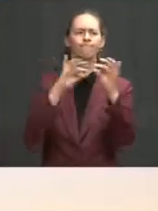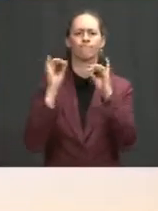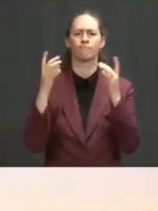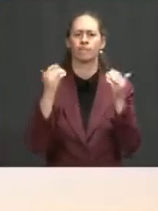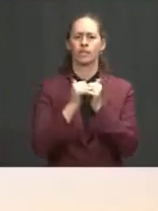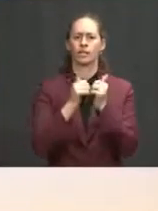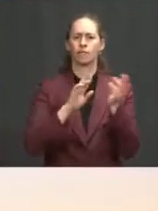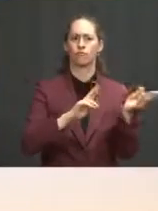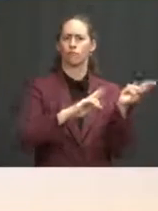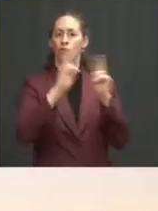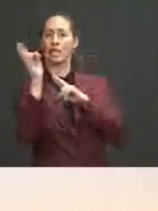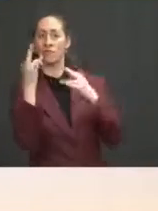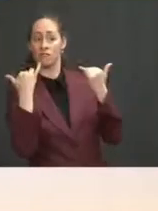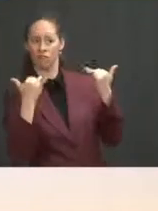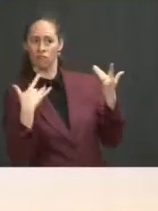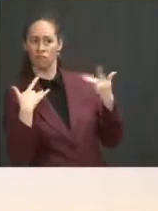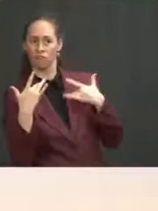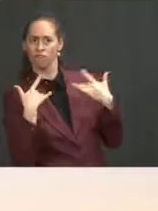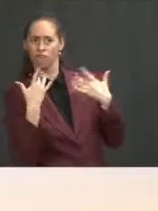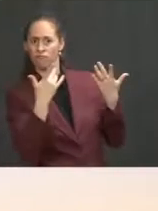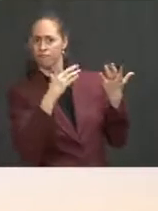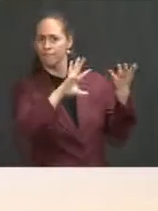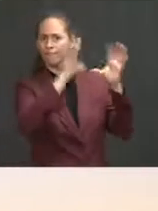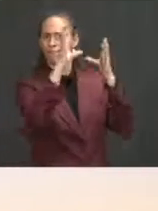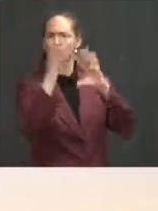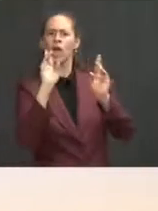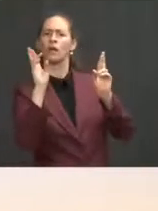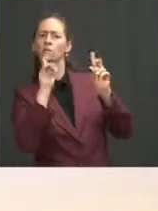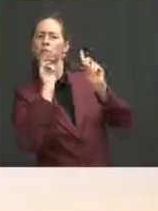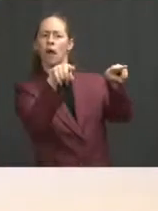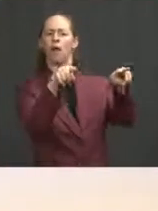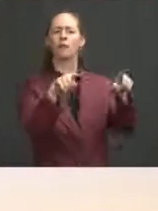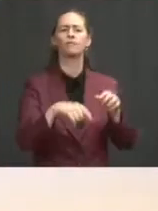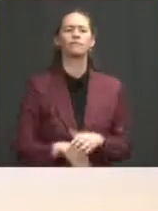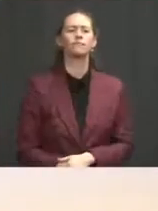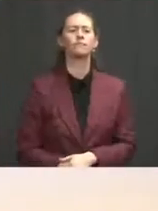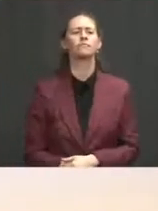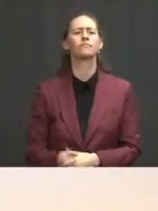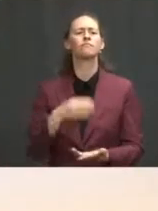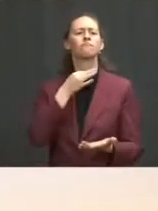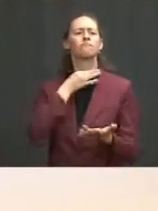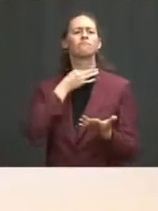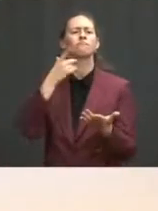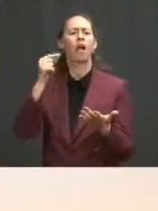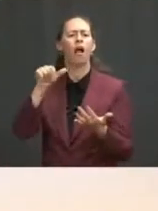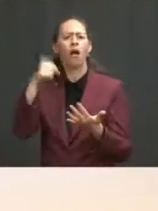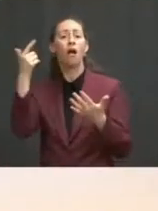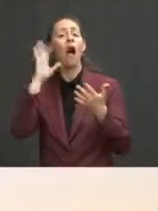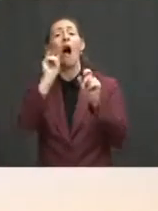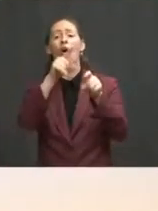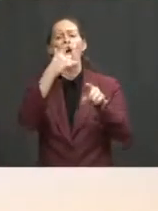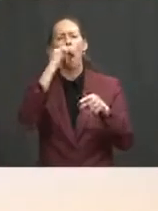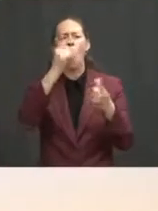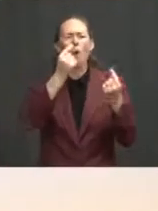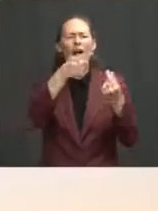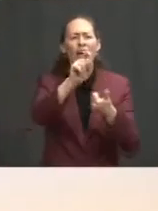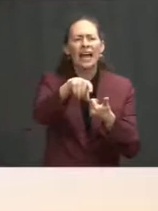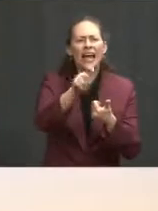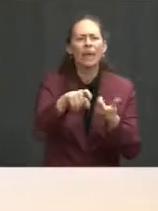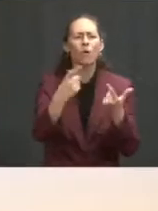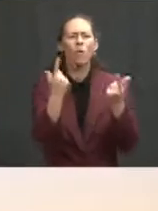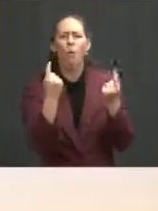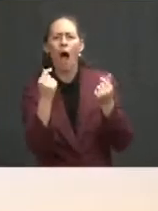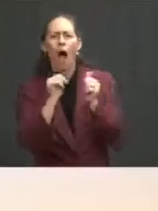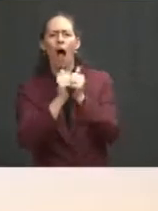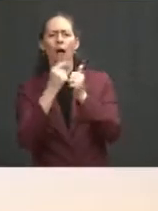efforts. In the meeting, the president asked participants what additional resources they needed and what immediate actions can be taken to protect